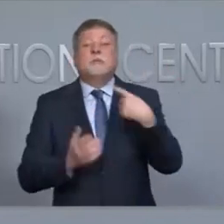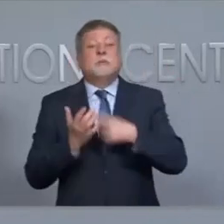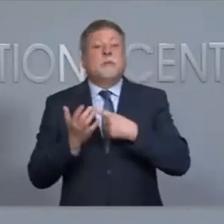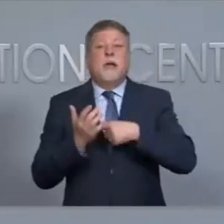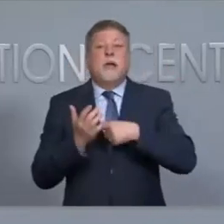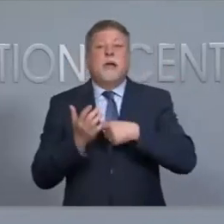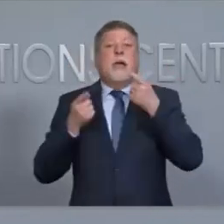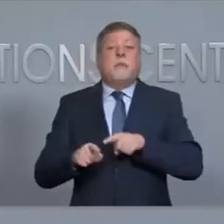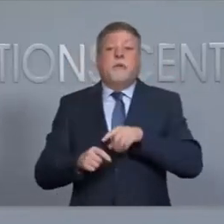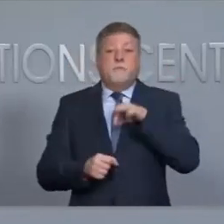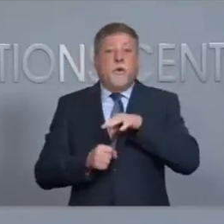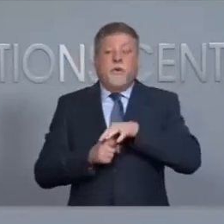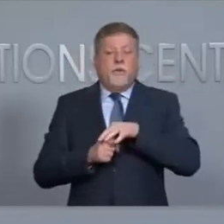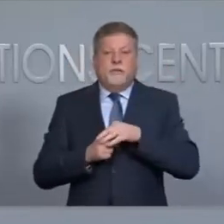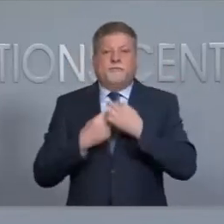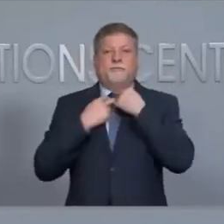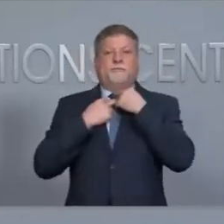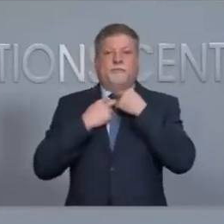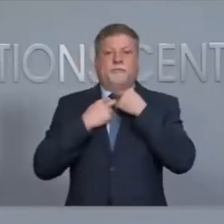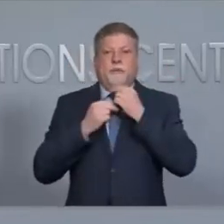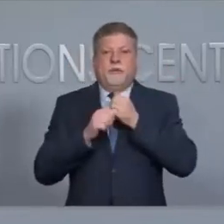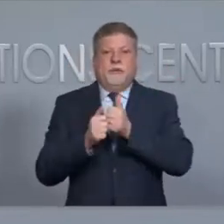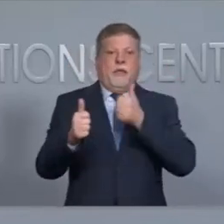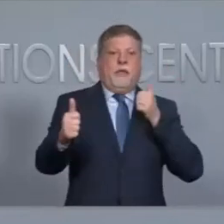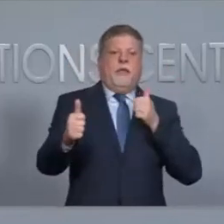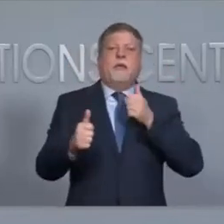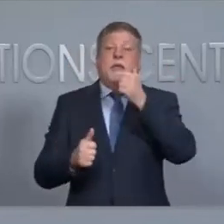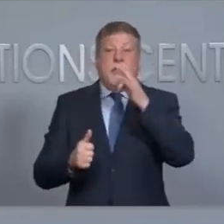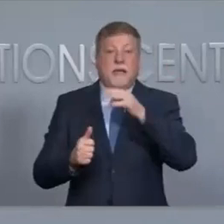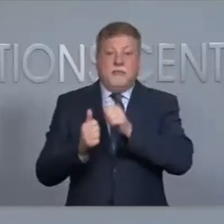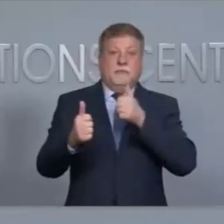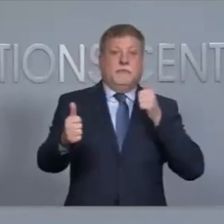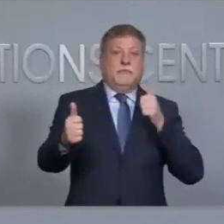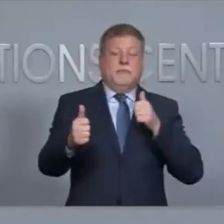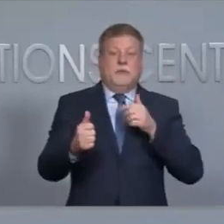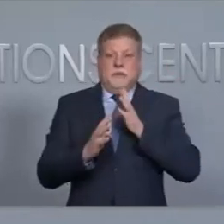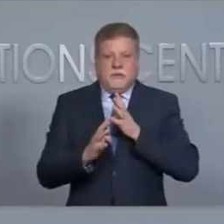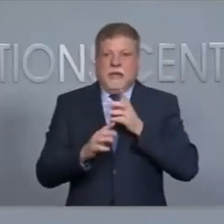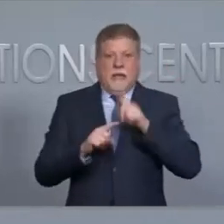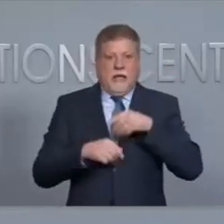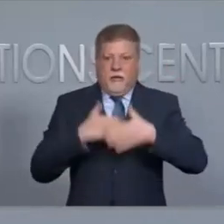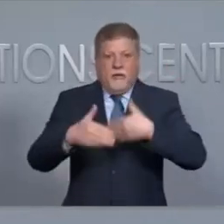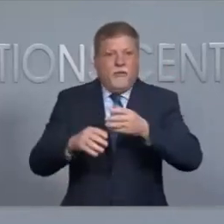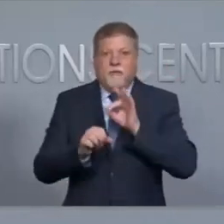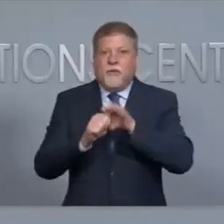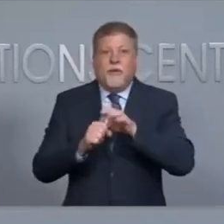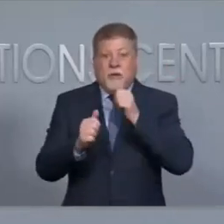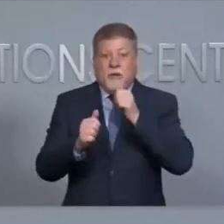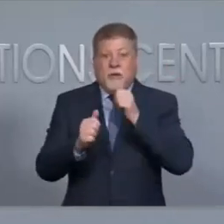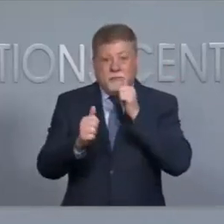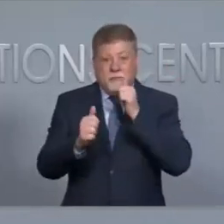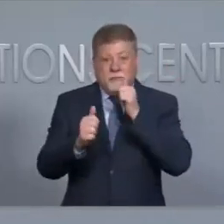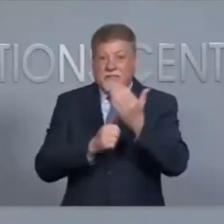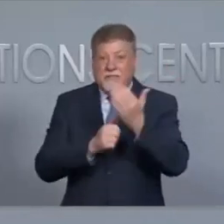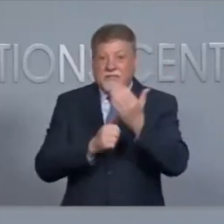or a disruption in voting occurs such that if that goes beyond 15 minutes, then the state board